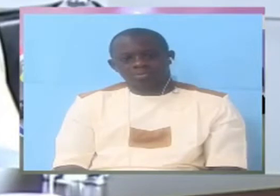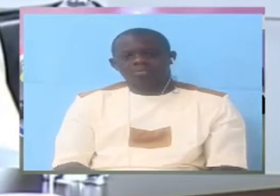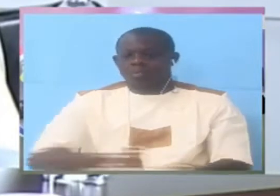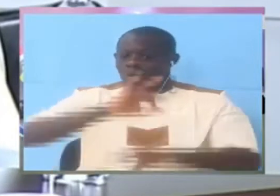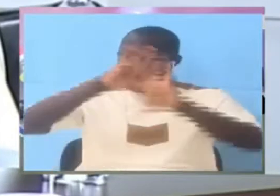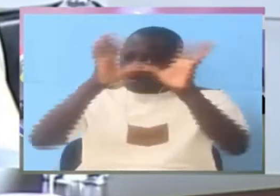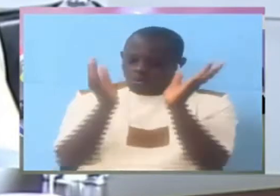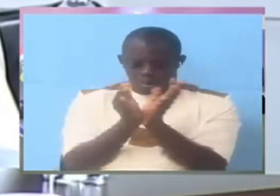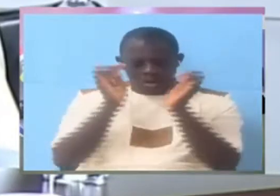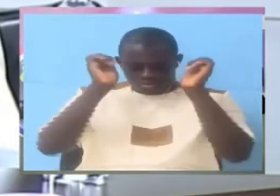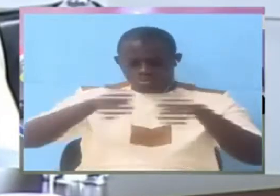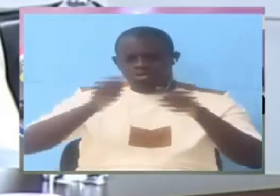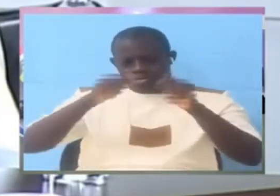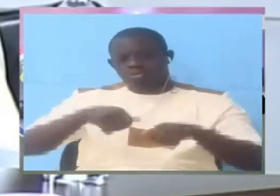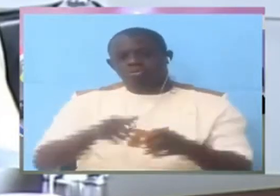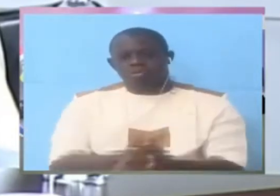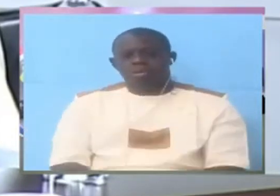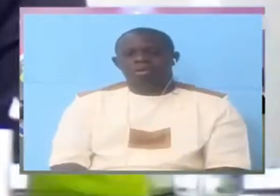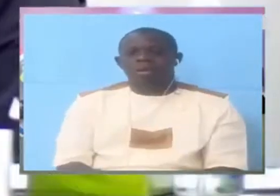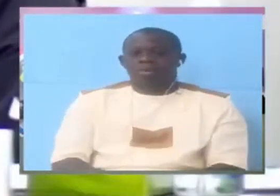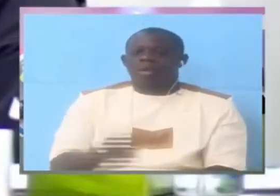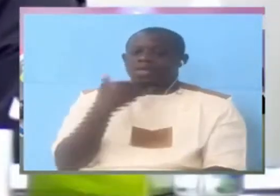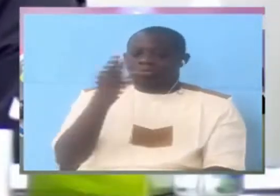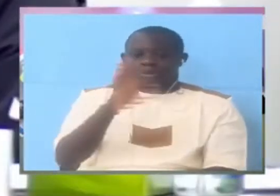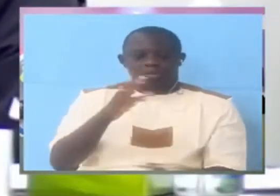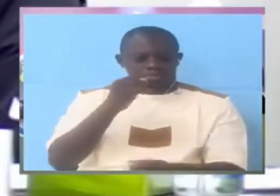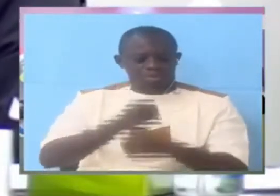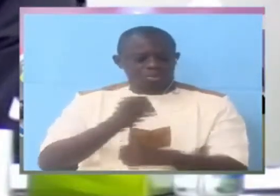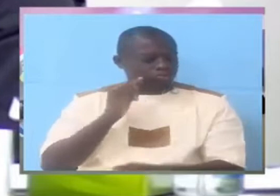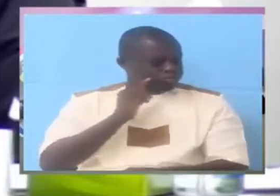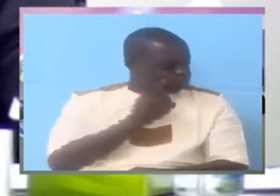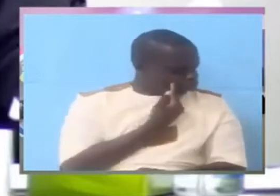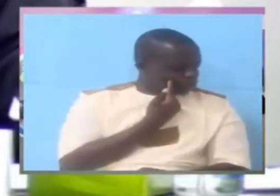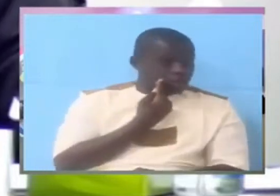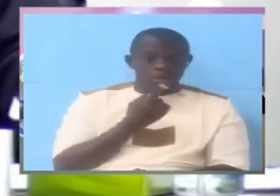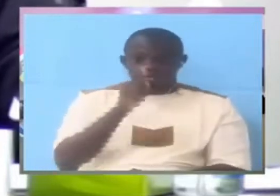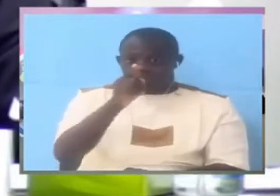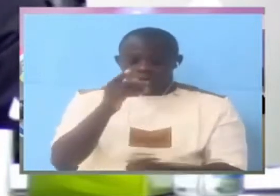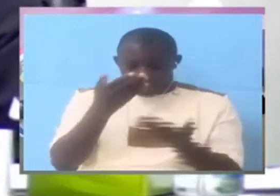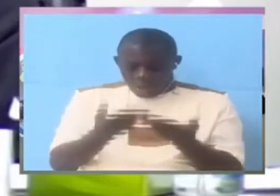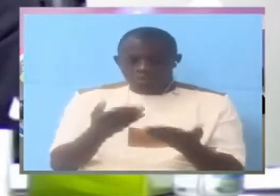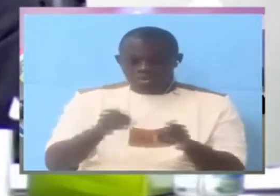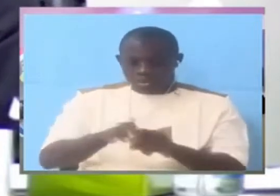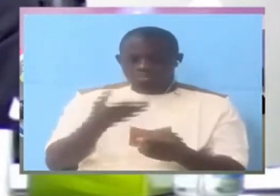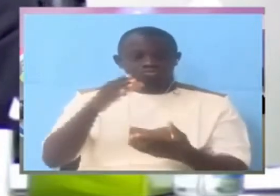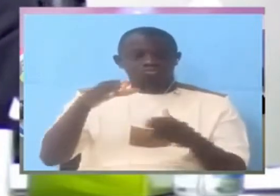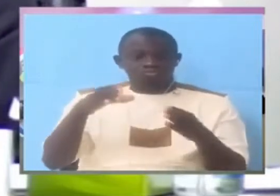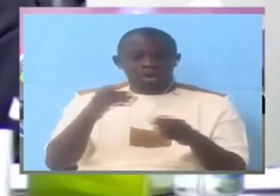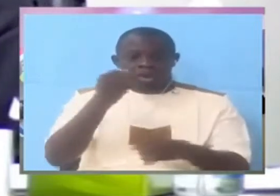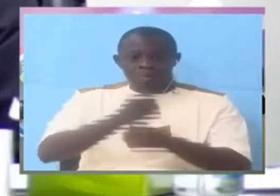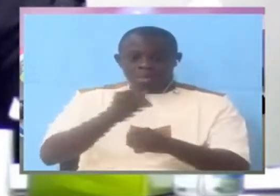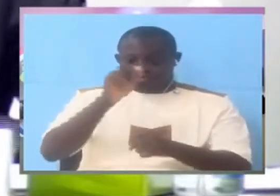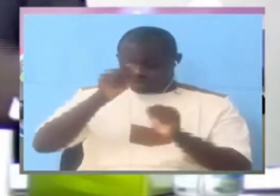possible. Wouldn't it be embarrassing that you could be in line to become director